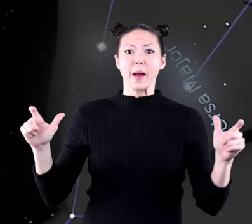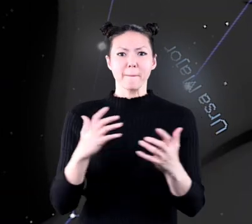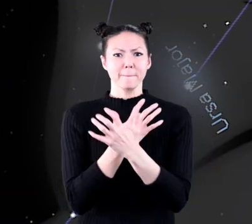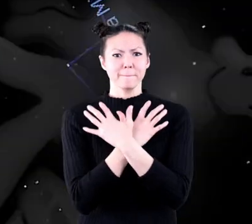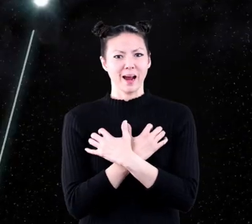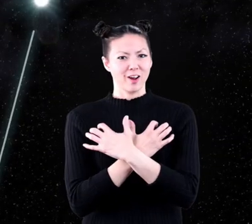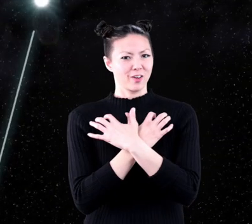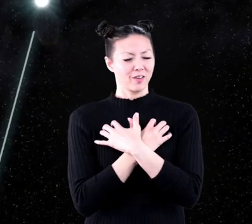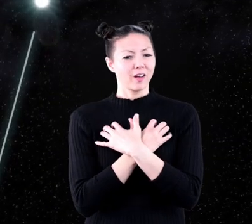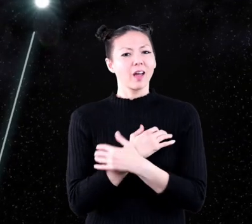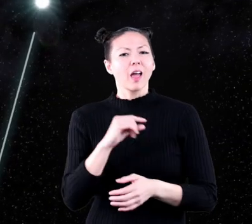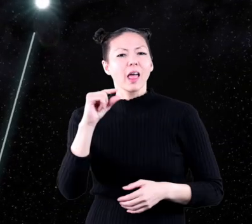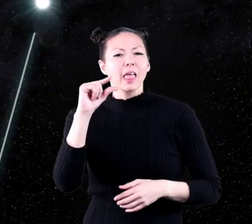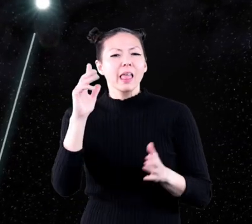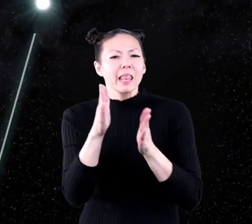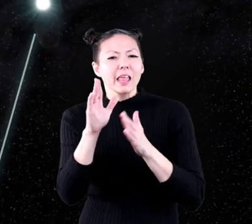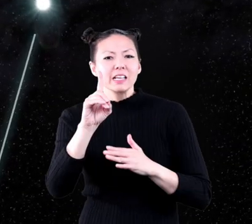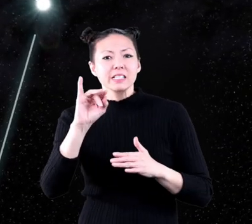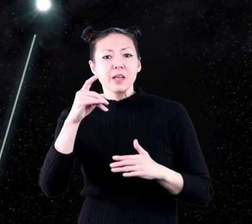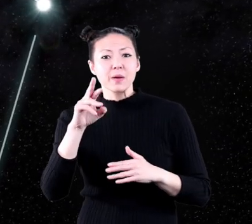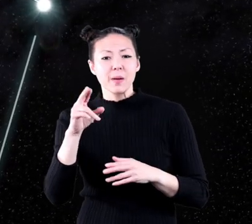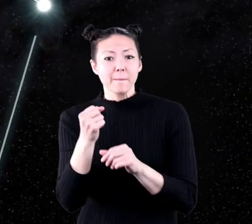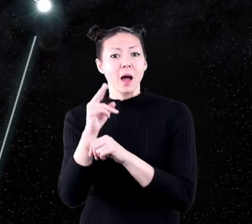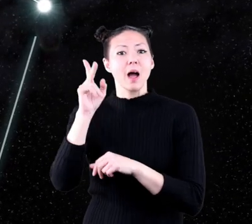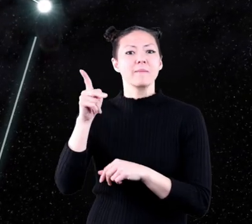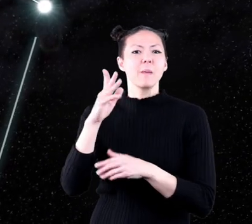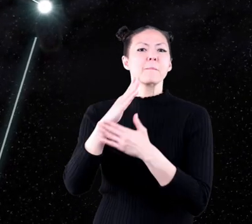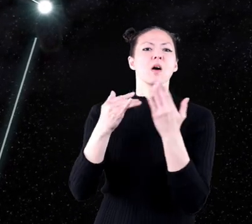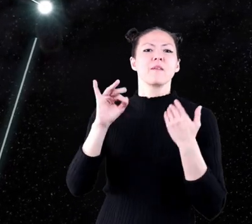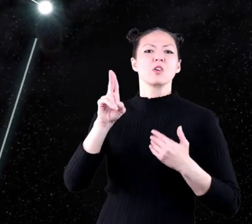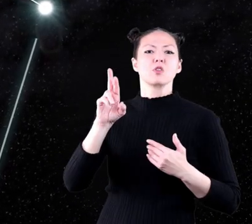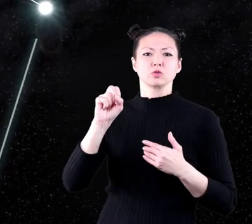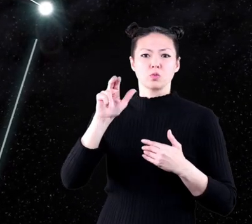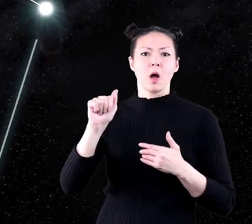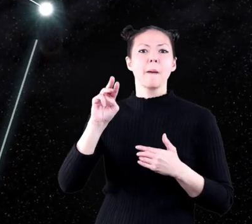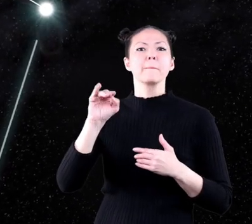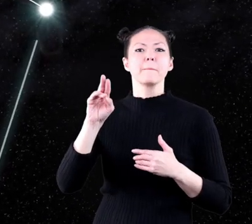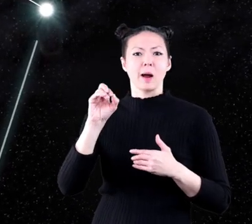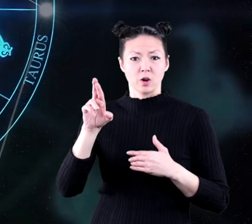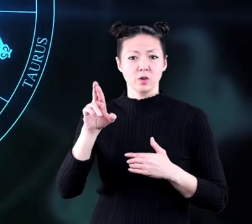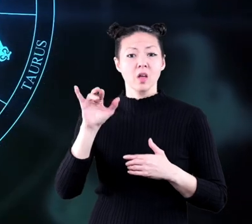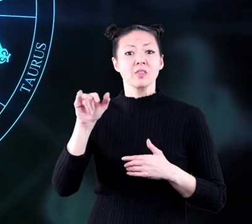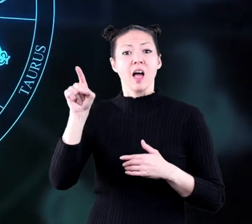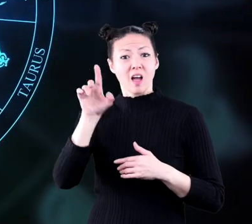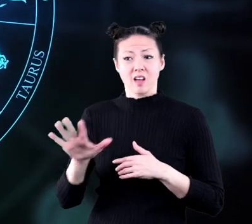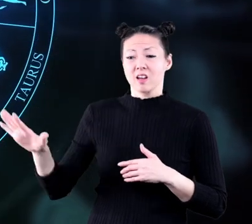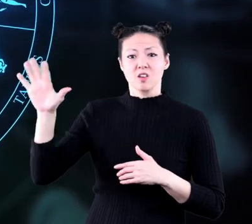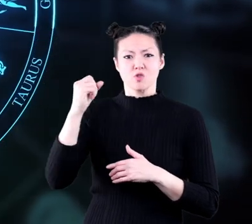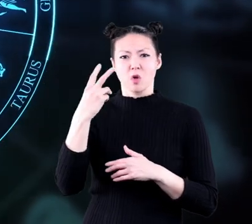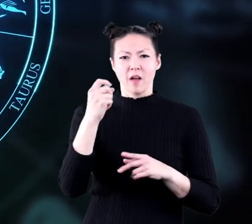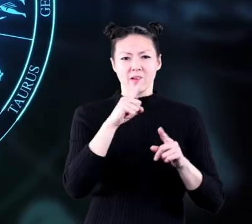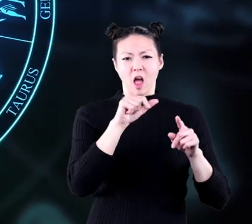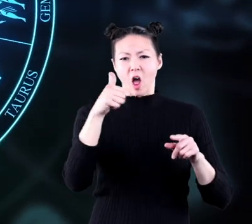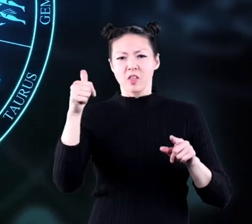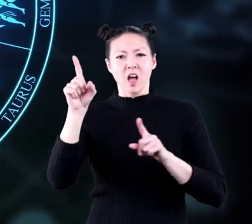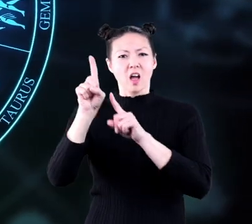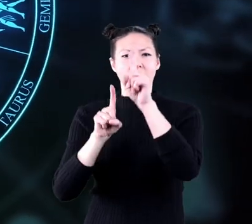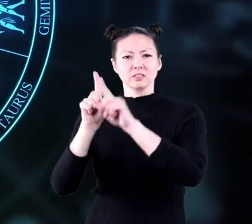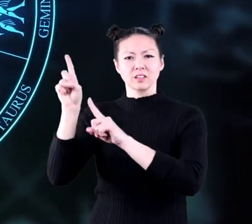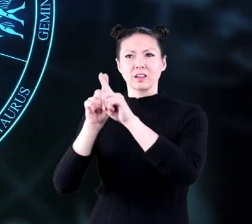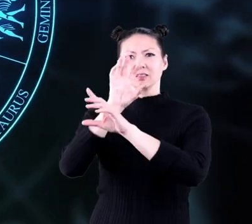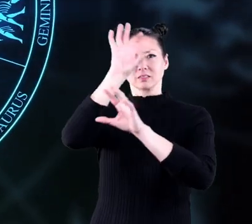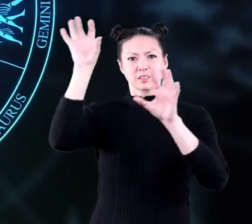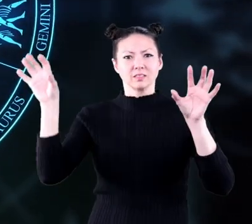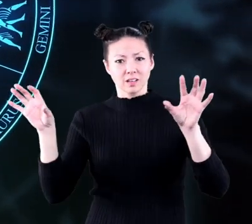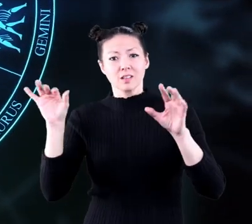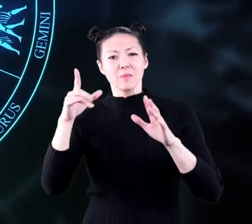Bear. The Little Dipper makes up part of Ursa Minor. There are 12 other constellations